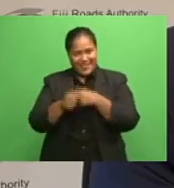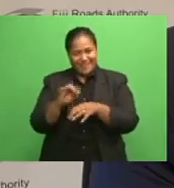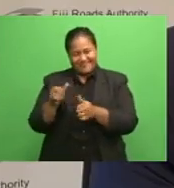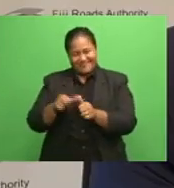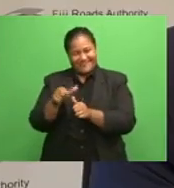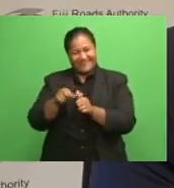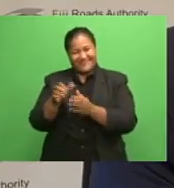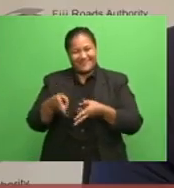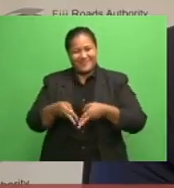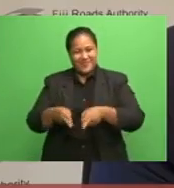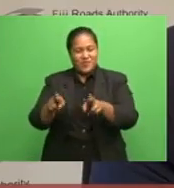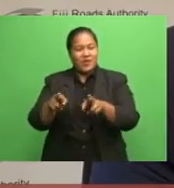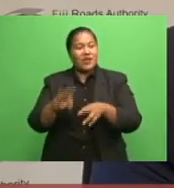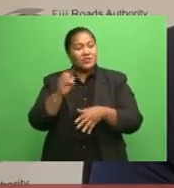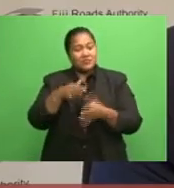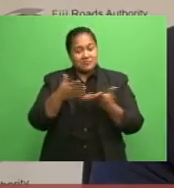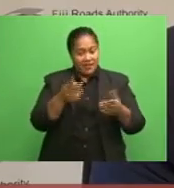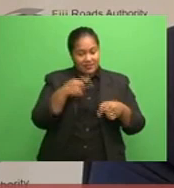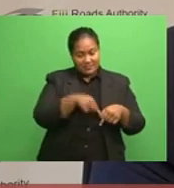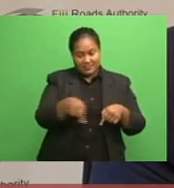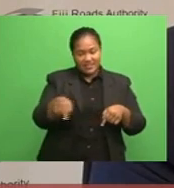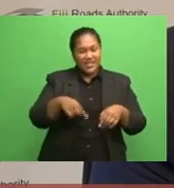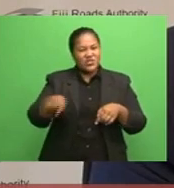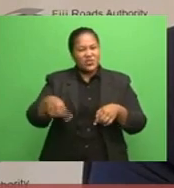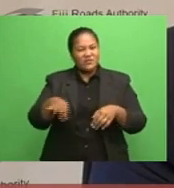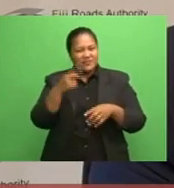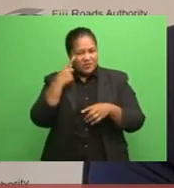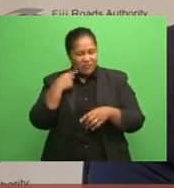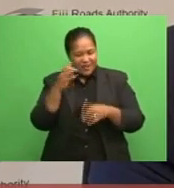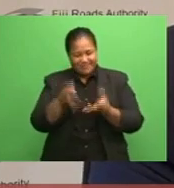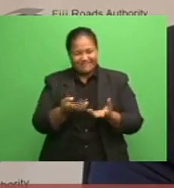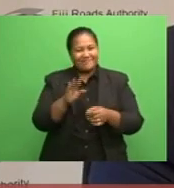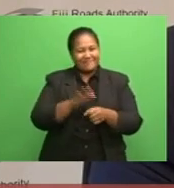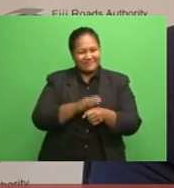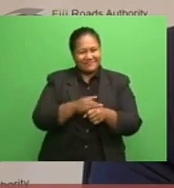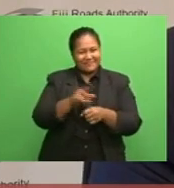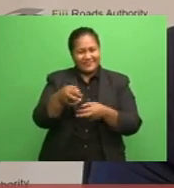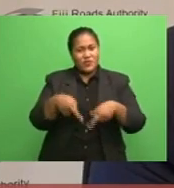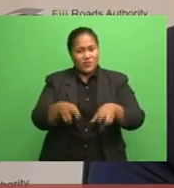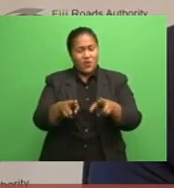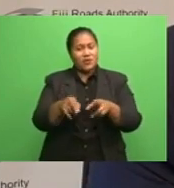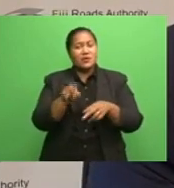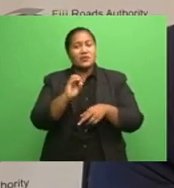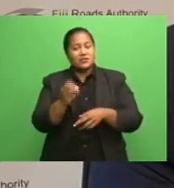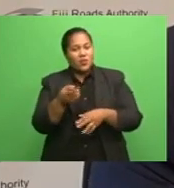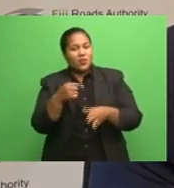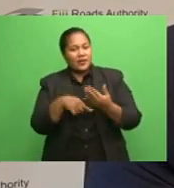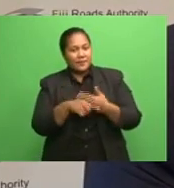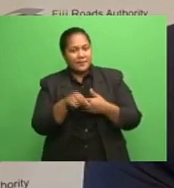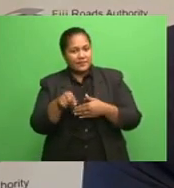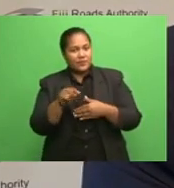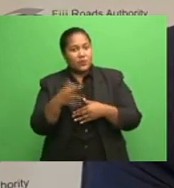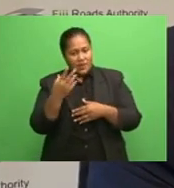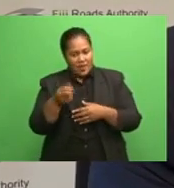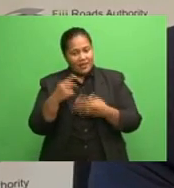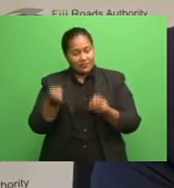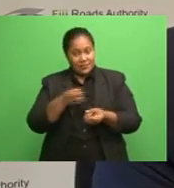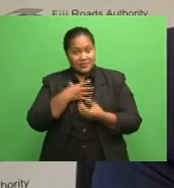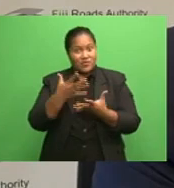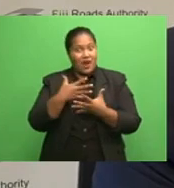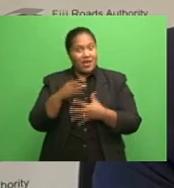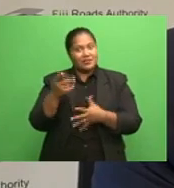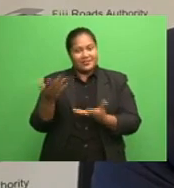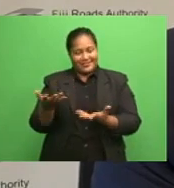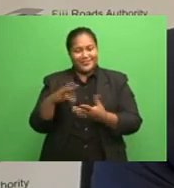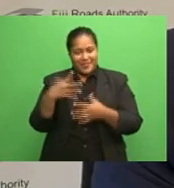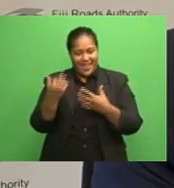doing now in Suva, we intend to expand into other urban centers as well. As for surprise, well, budgets are always a surprise to us. We're never quite sure